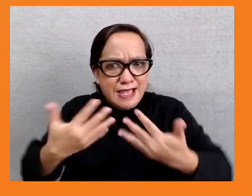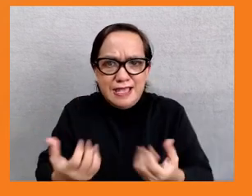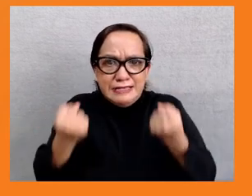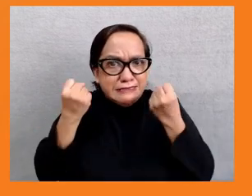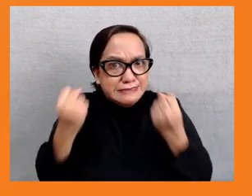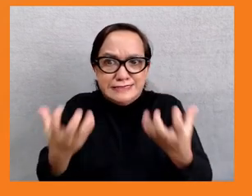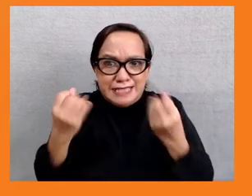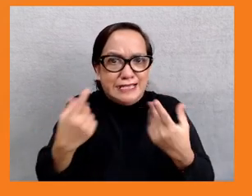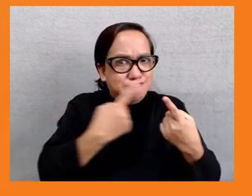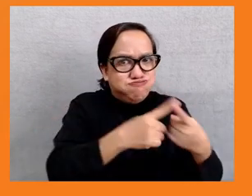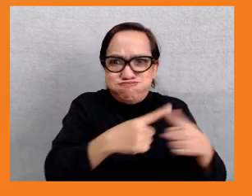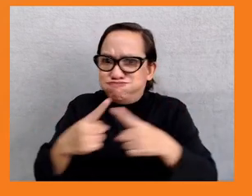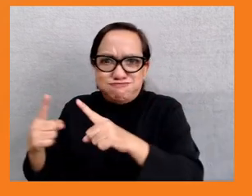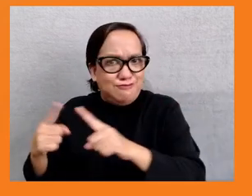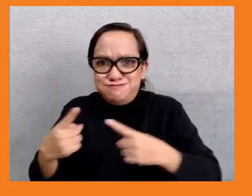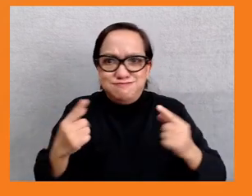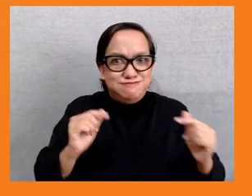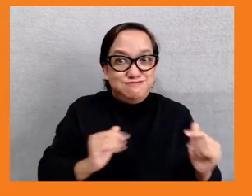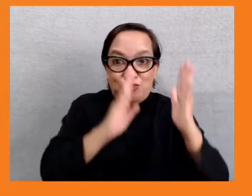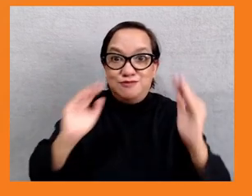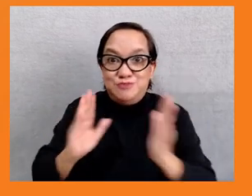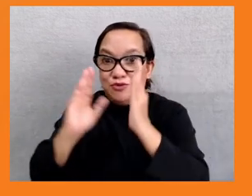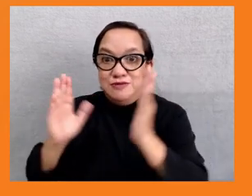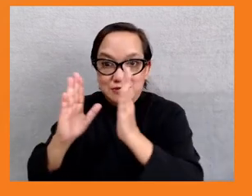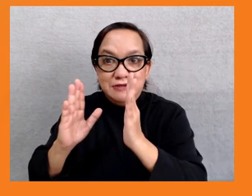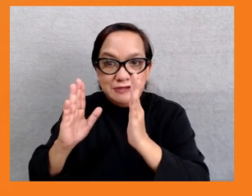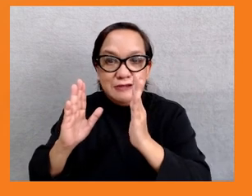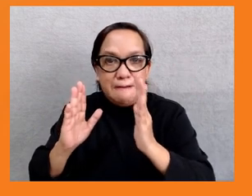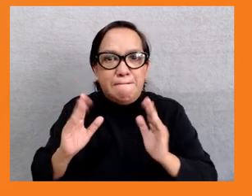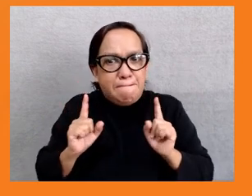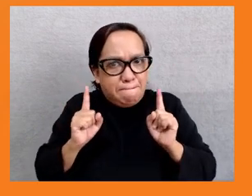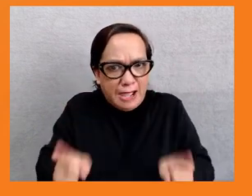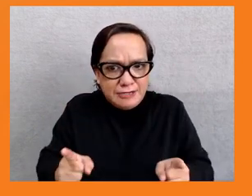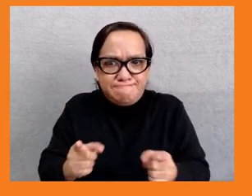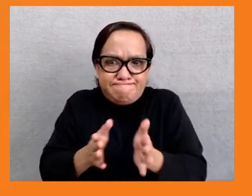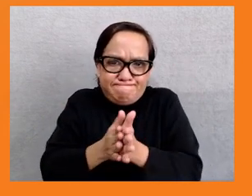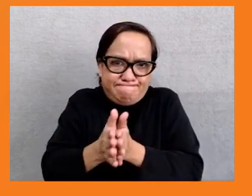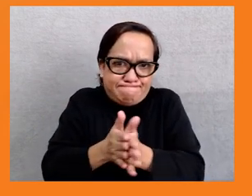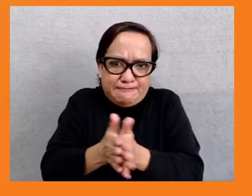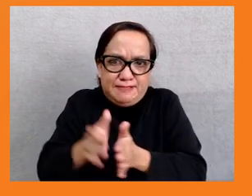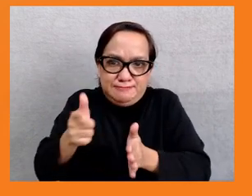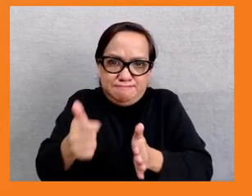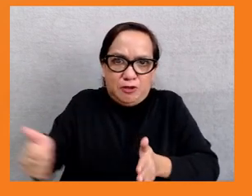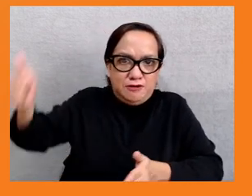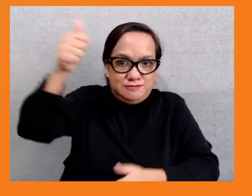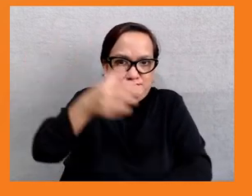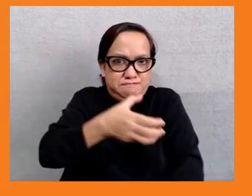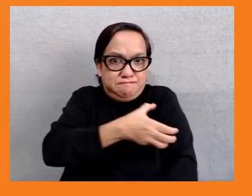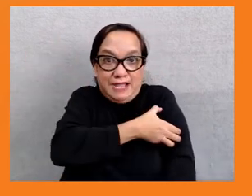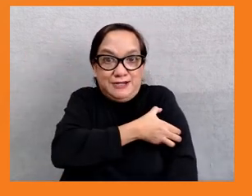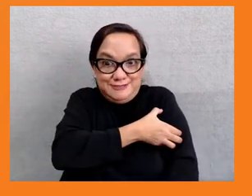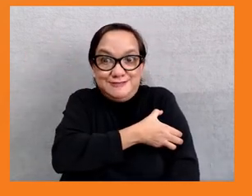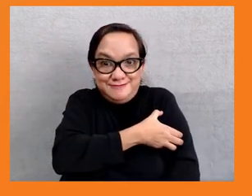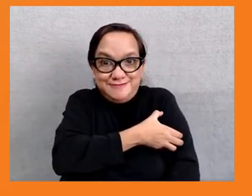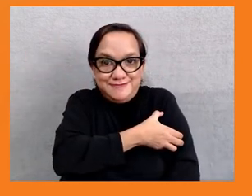but we need a solid commitment from those in positions of power. Oxfam works with multiple stakeholders for closing the gap between